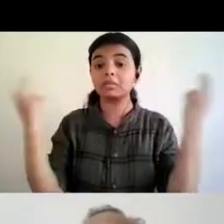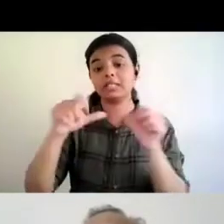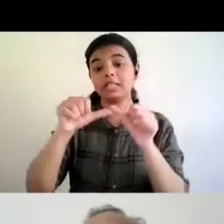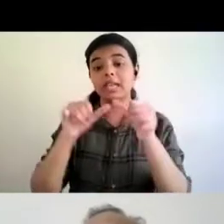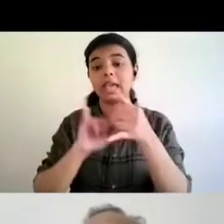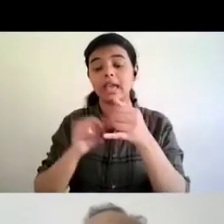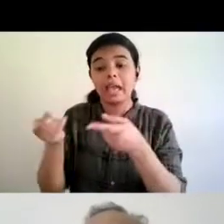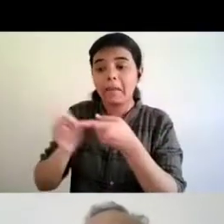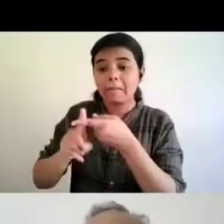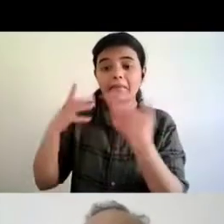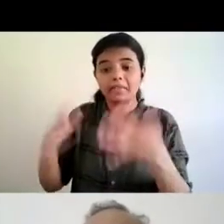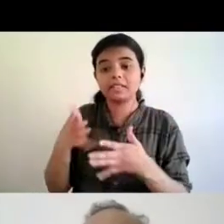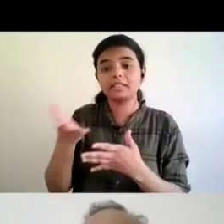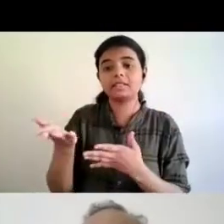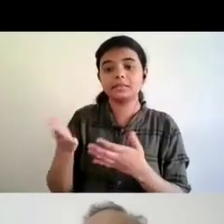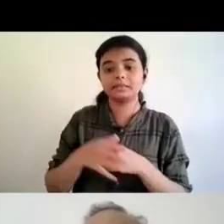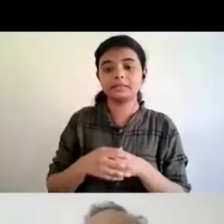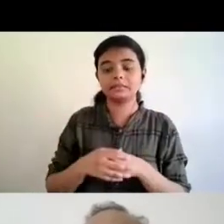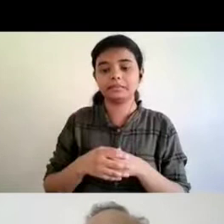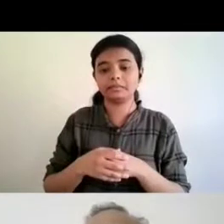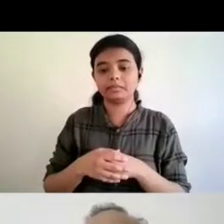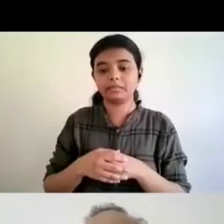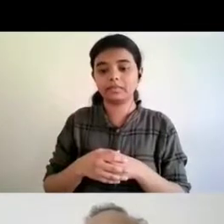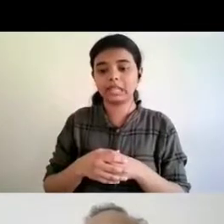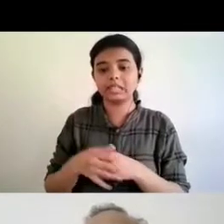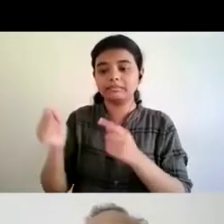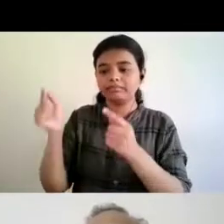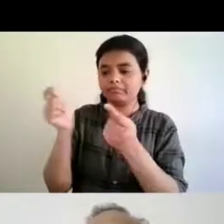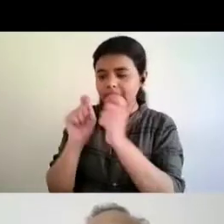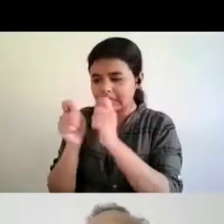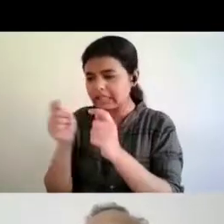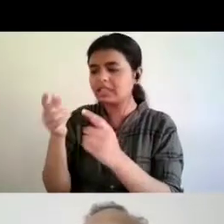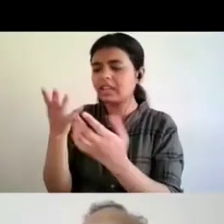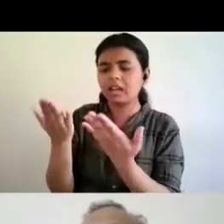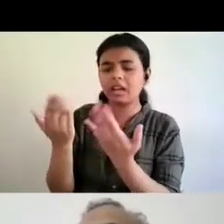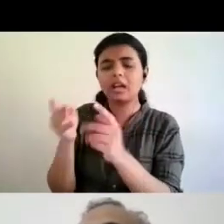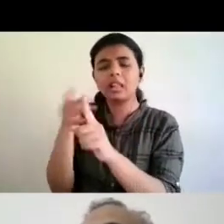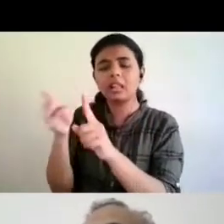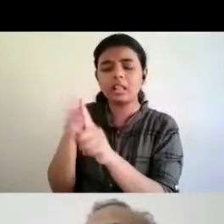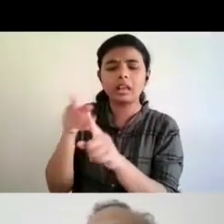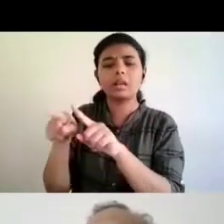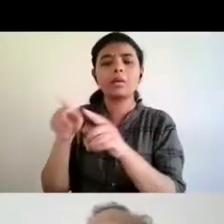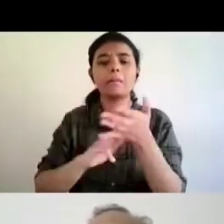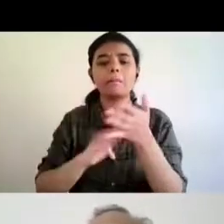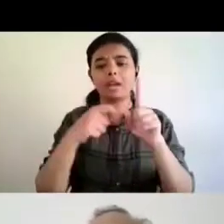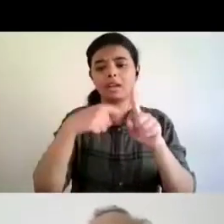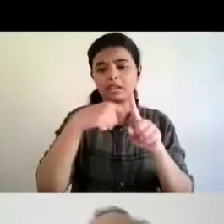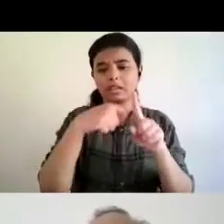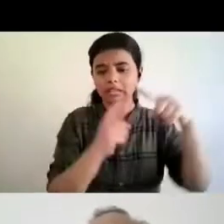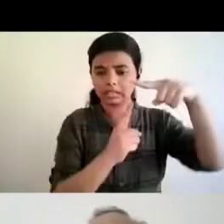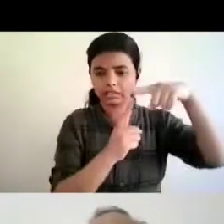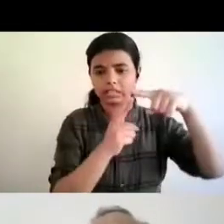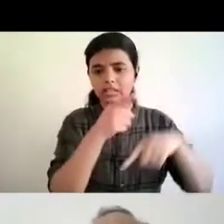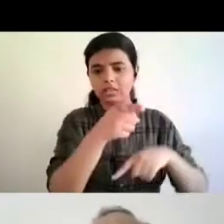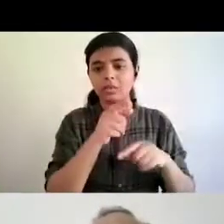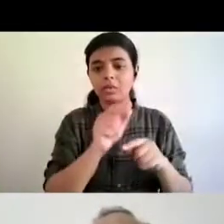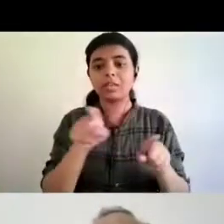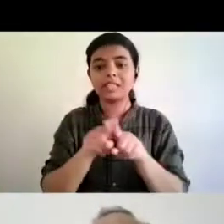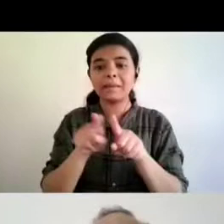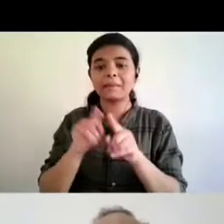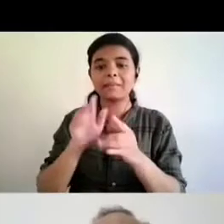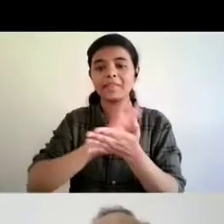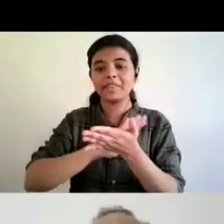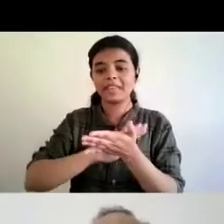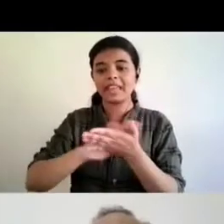uh shared during the negotiations of for the marrakesh treaty was that when the harry potter books